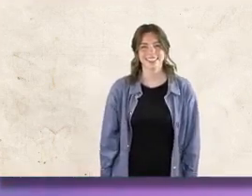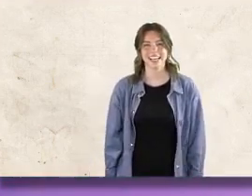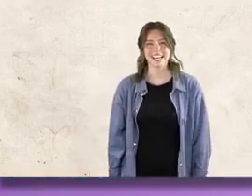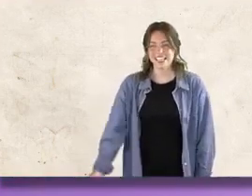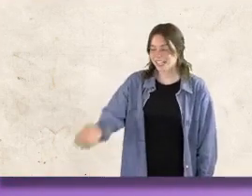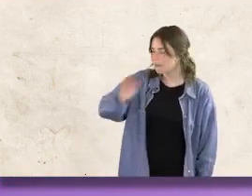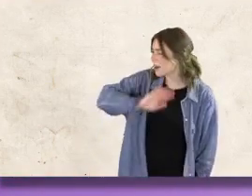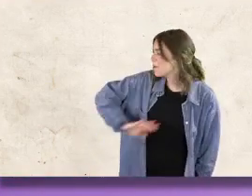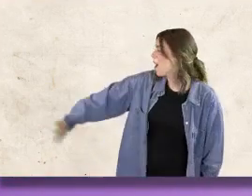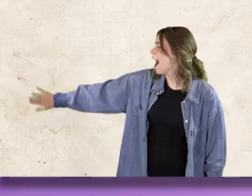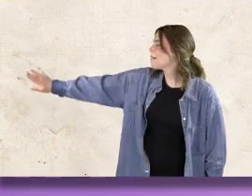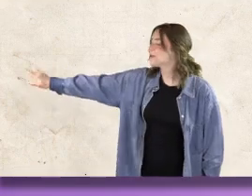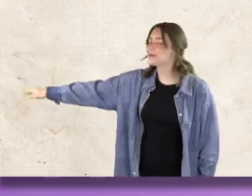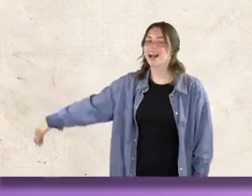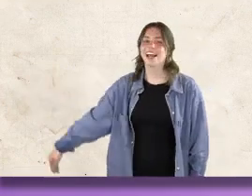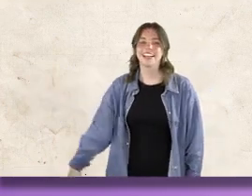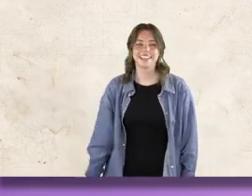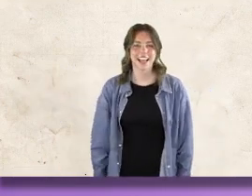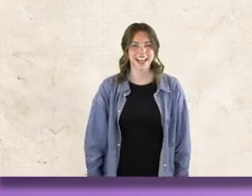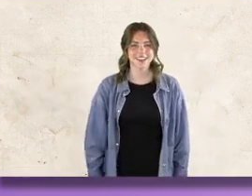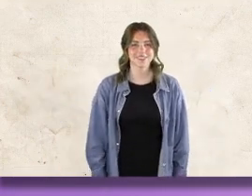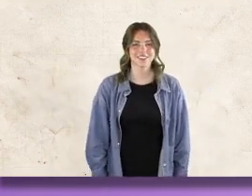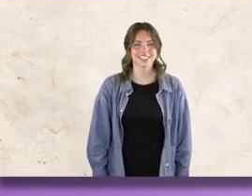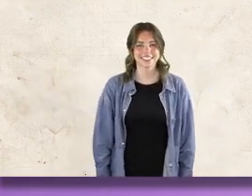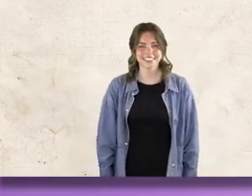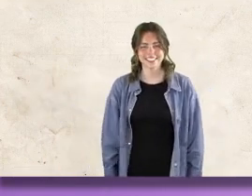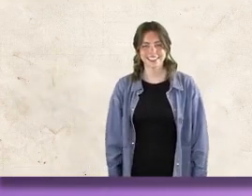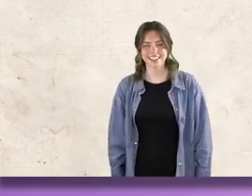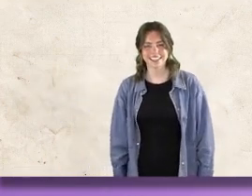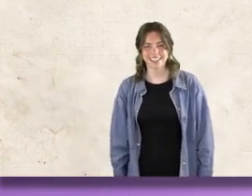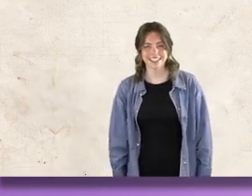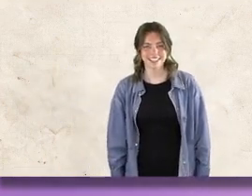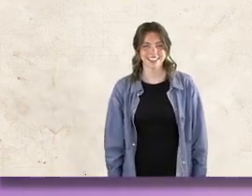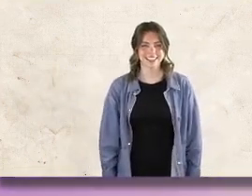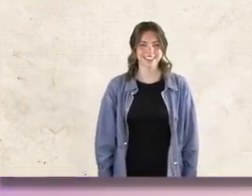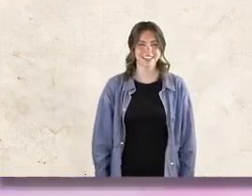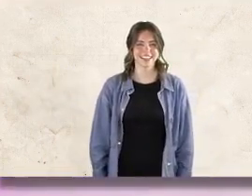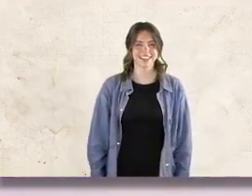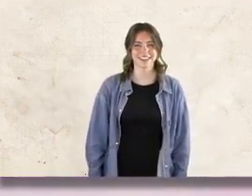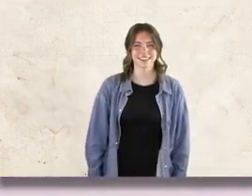He will wipe away every tear